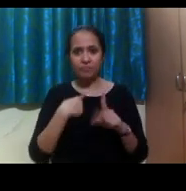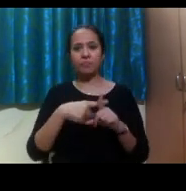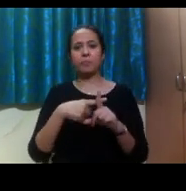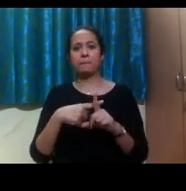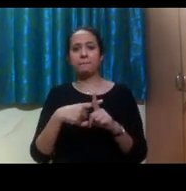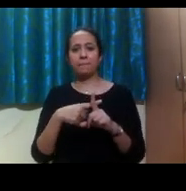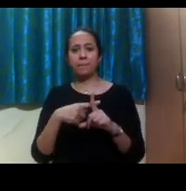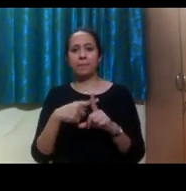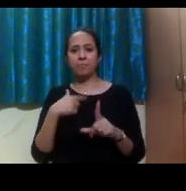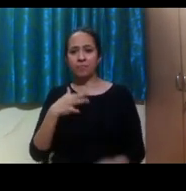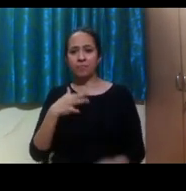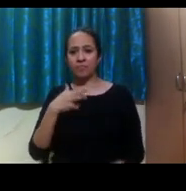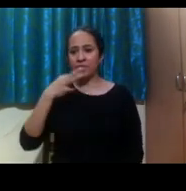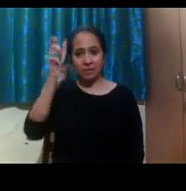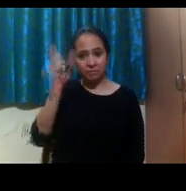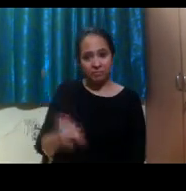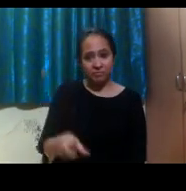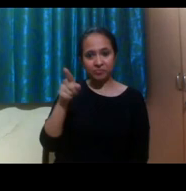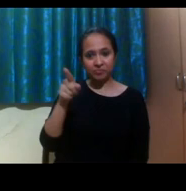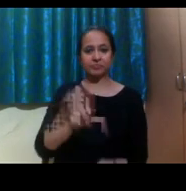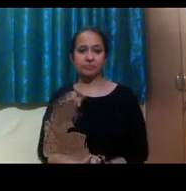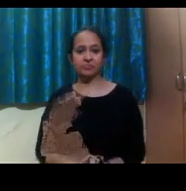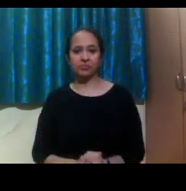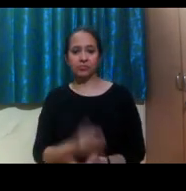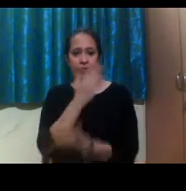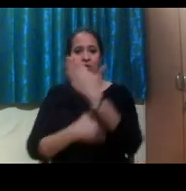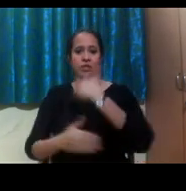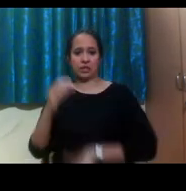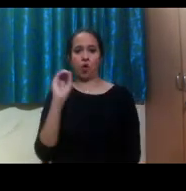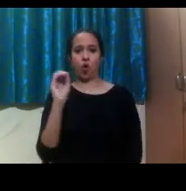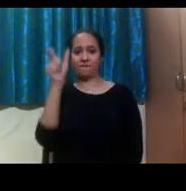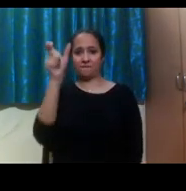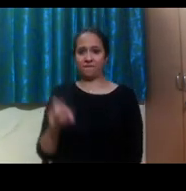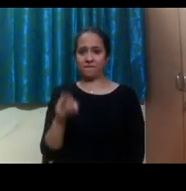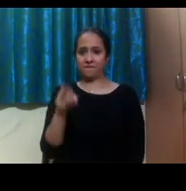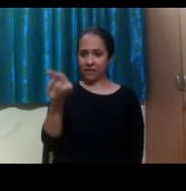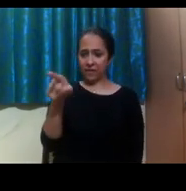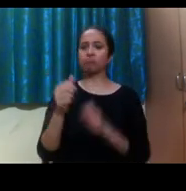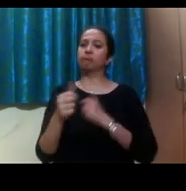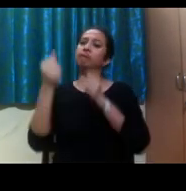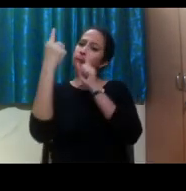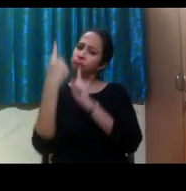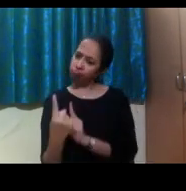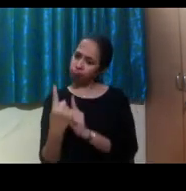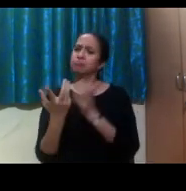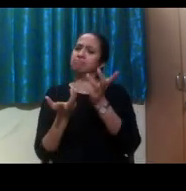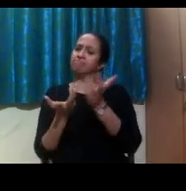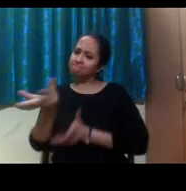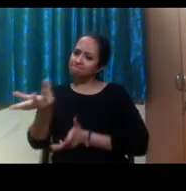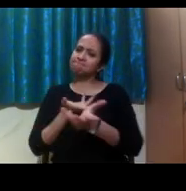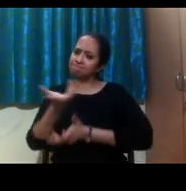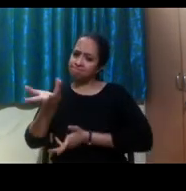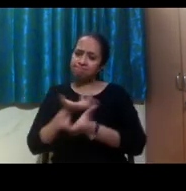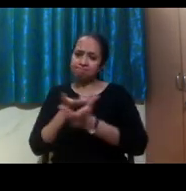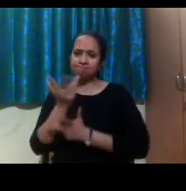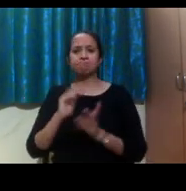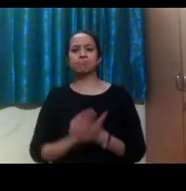my liaison at the disability office. And we sat down and we talked about the different